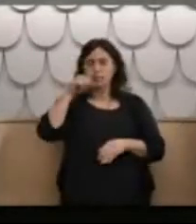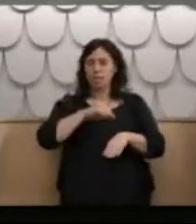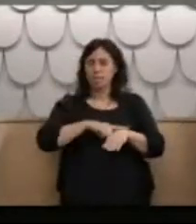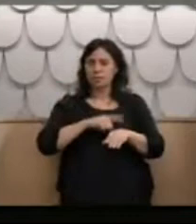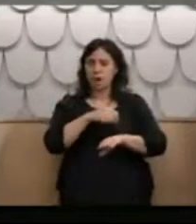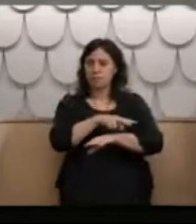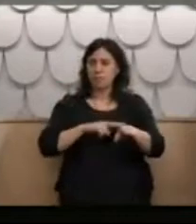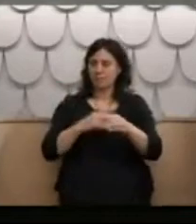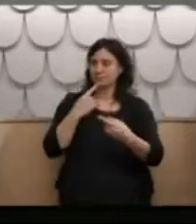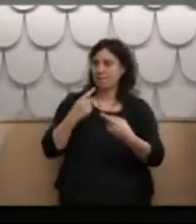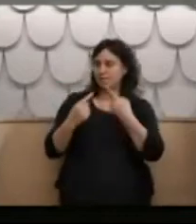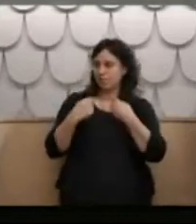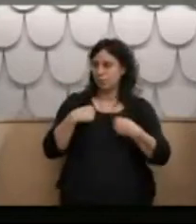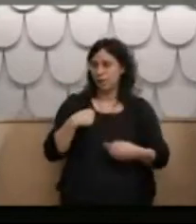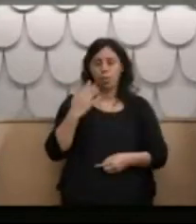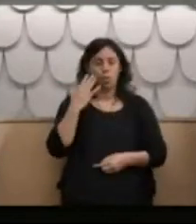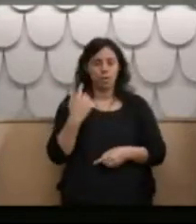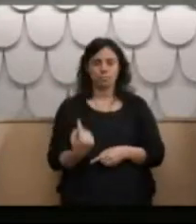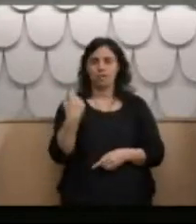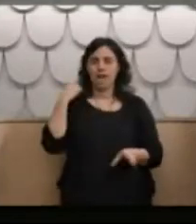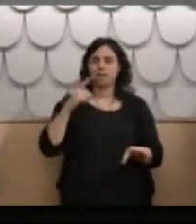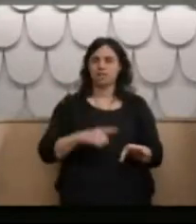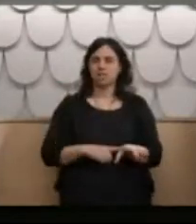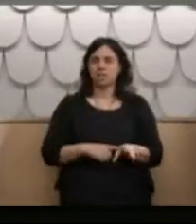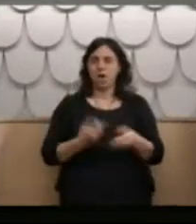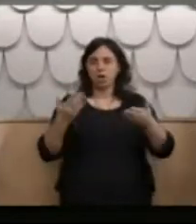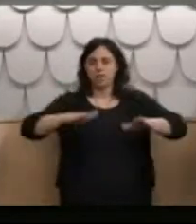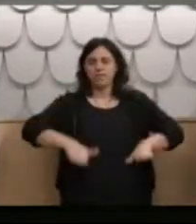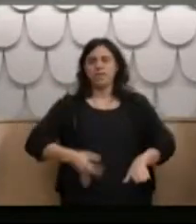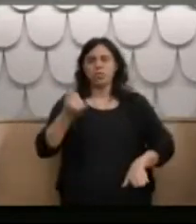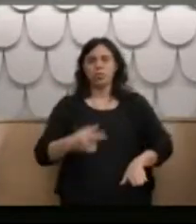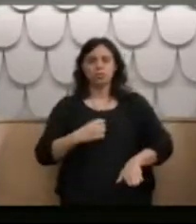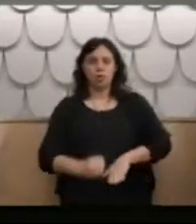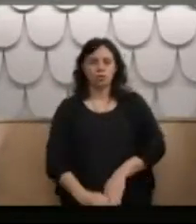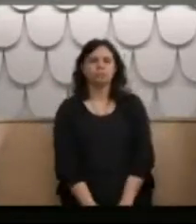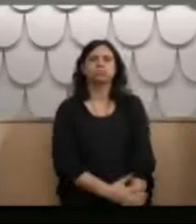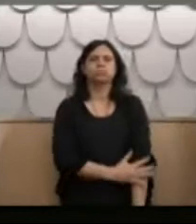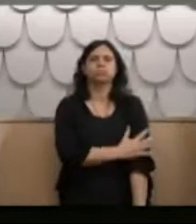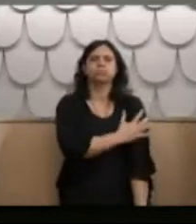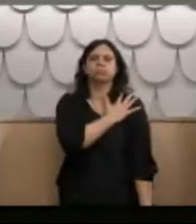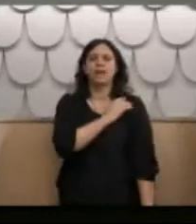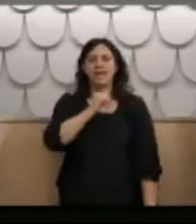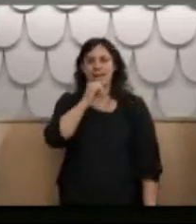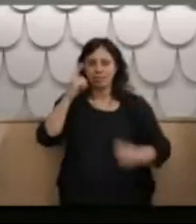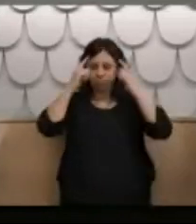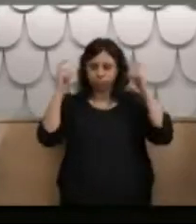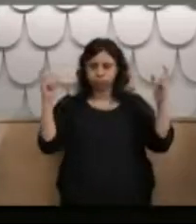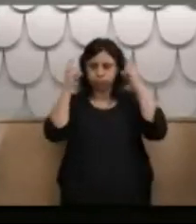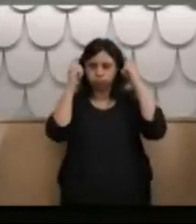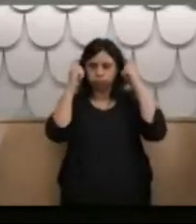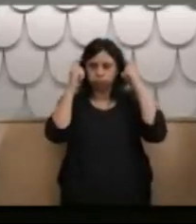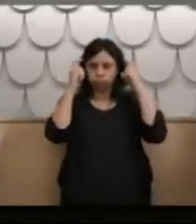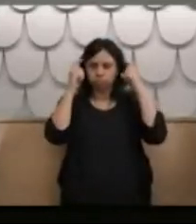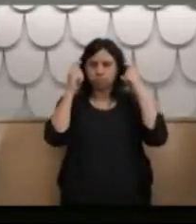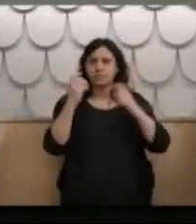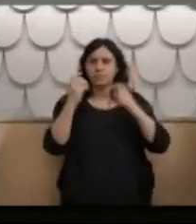into the rest of my body, whereas when you had it in the head, it stayed there. I believe this is why I have